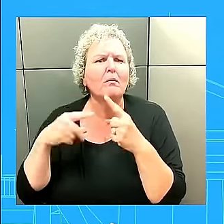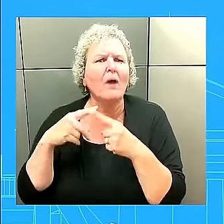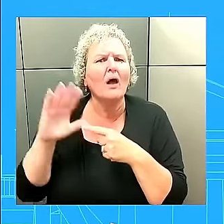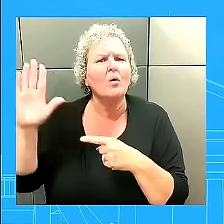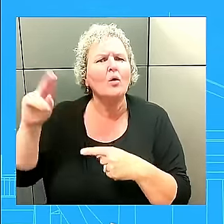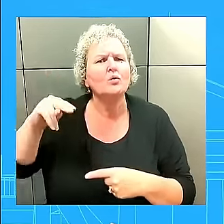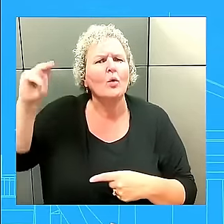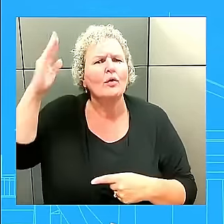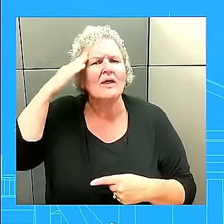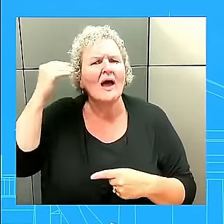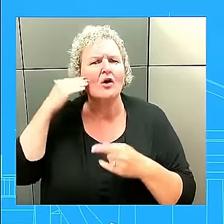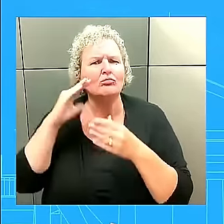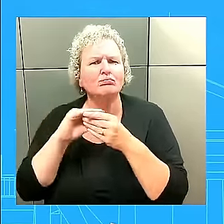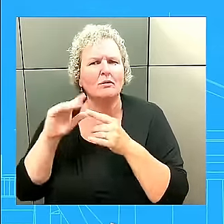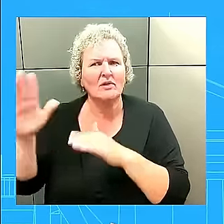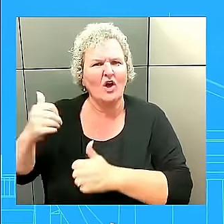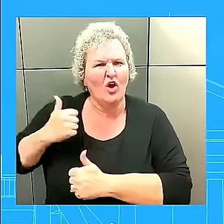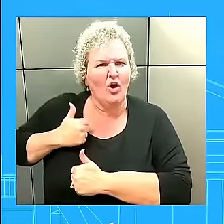Admiral?